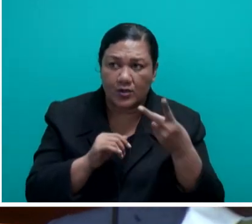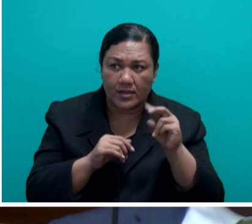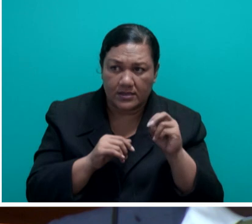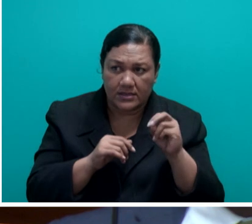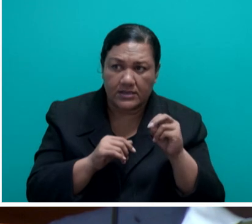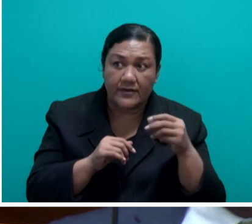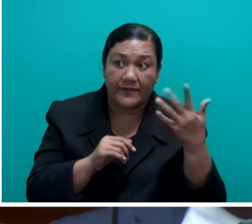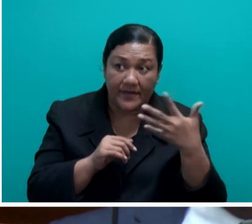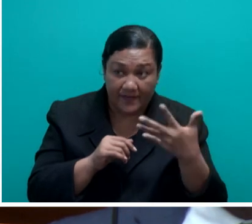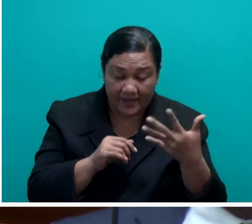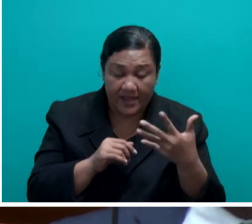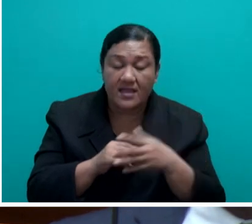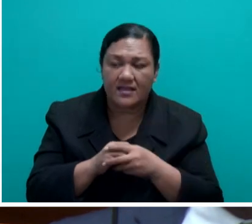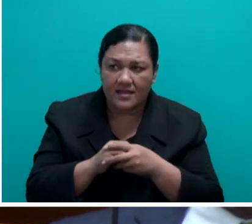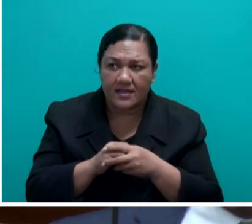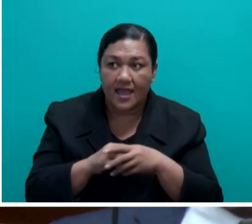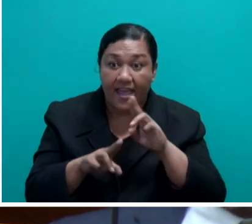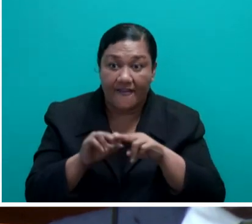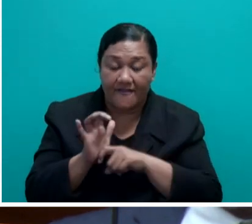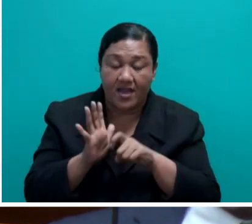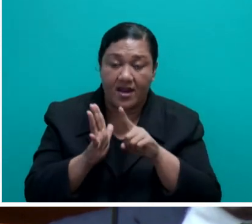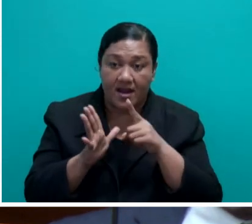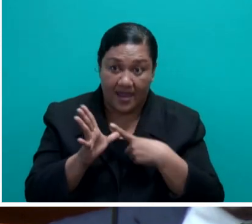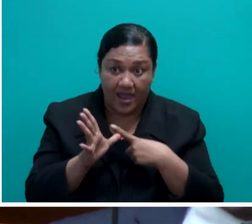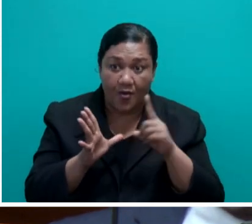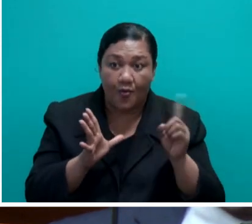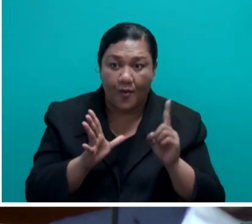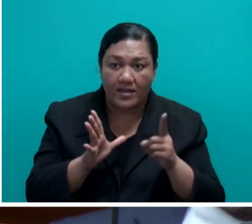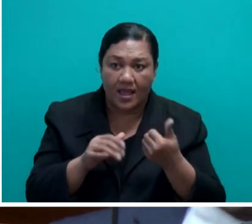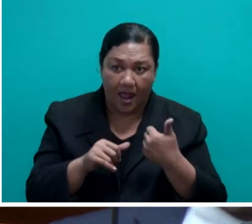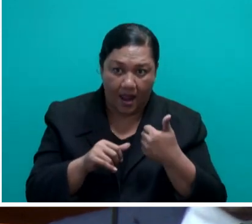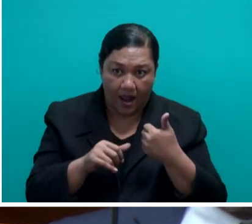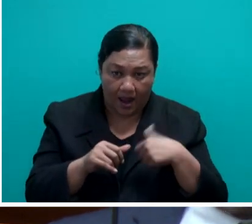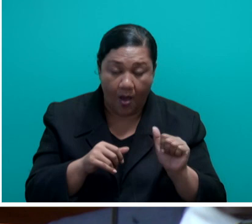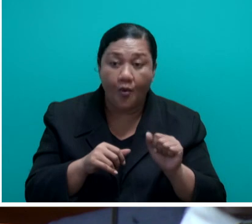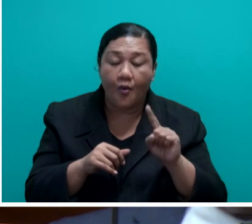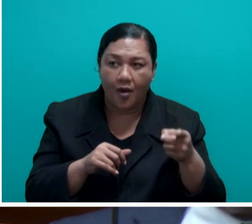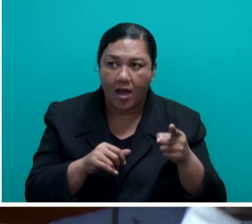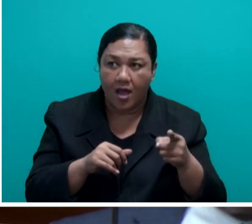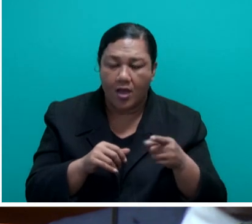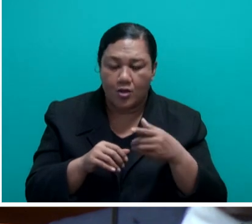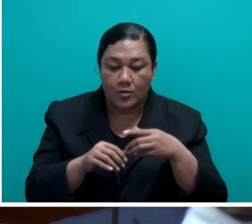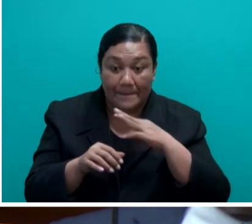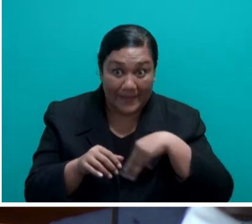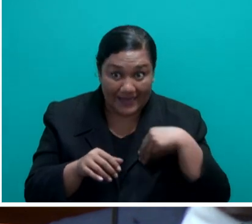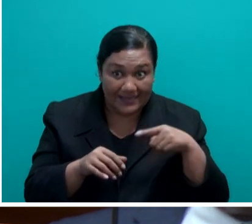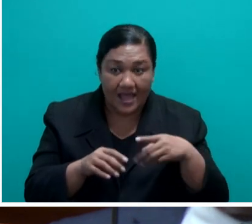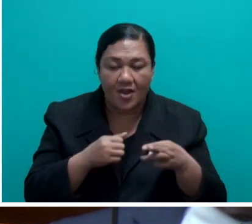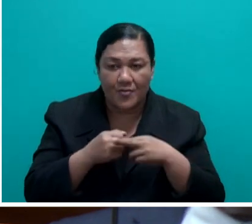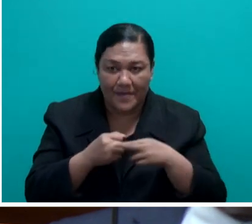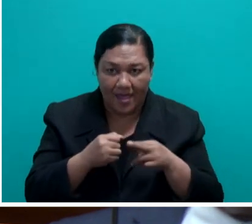The program allows FRA to work with the Divisional Commissioner on the community access priority for repair and maintenance.